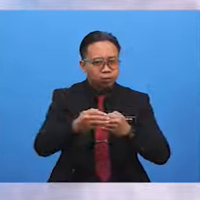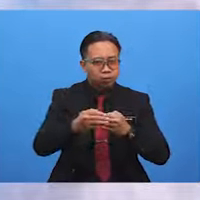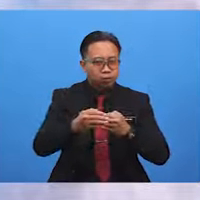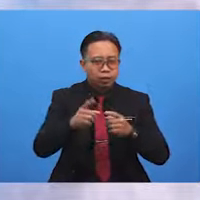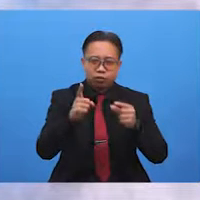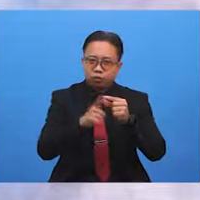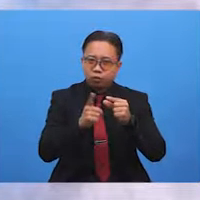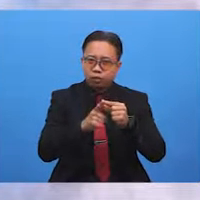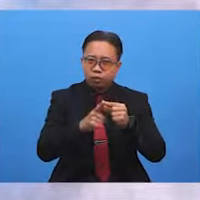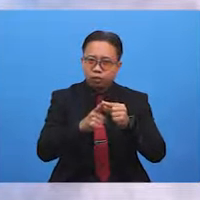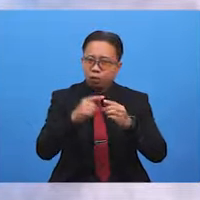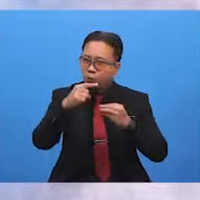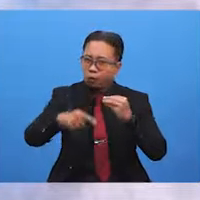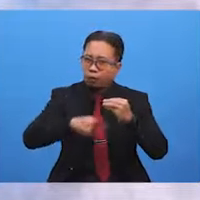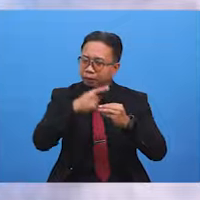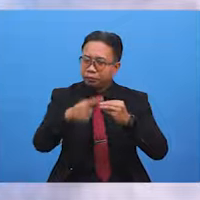word. When.